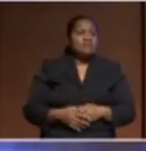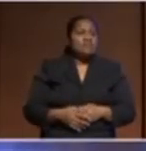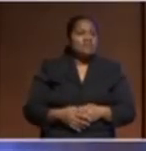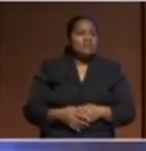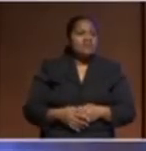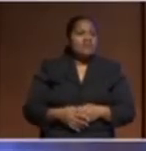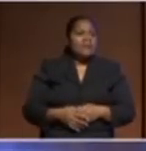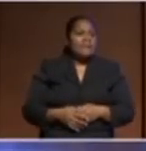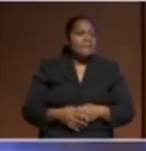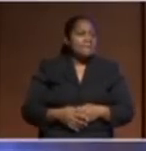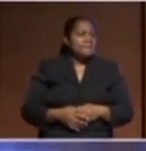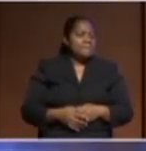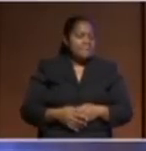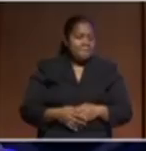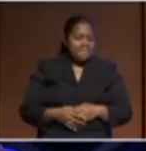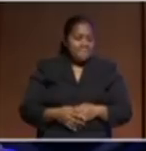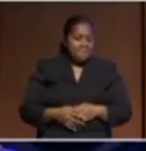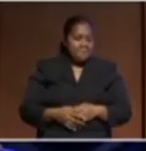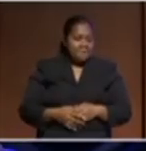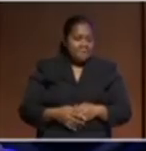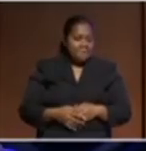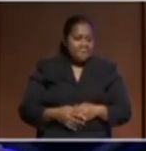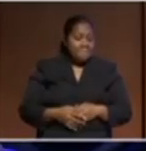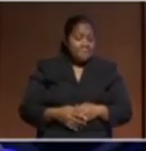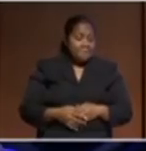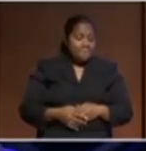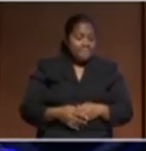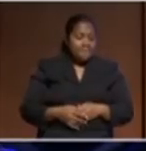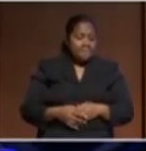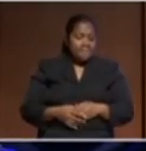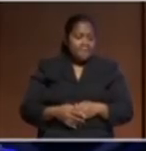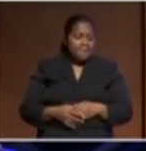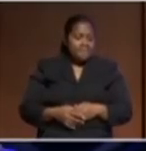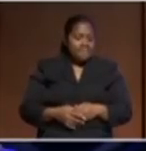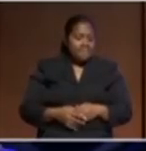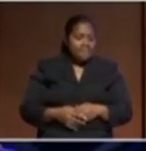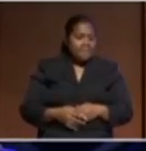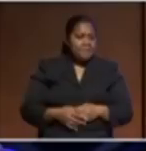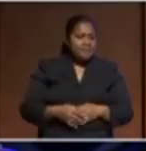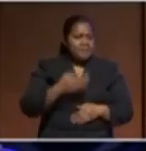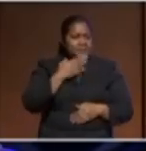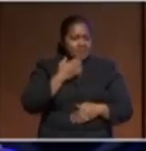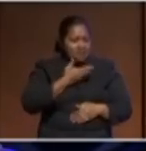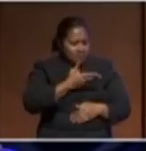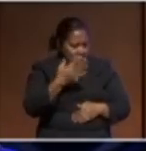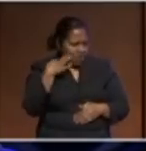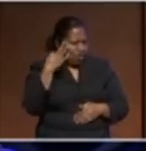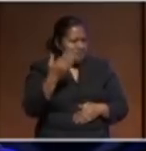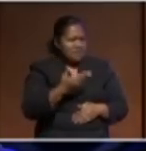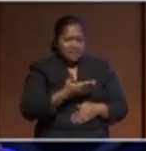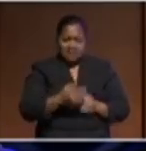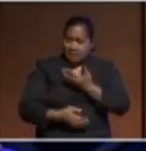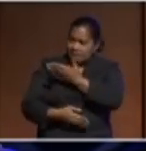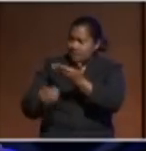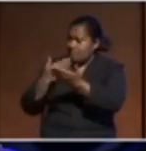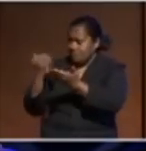I'm the deep sea mining question can I have a volunteer from the panel to deal